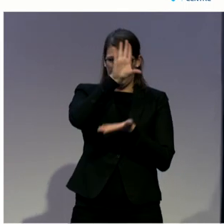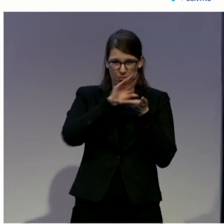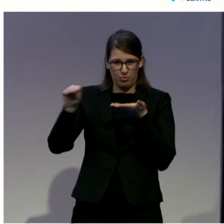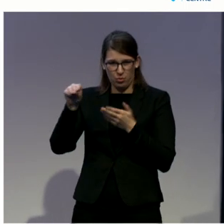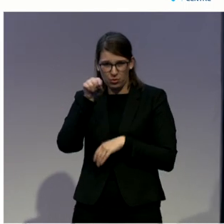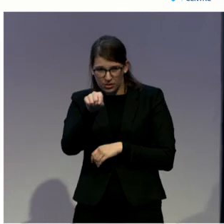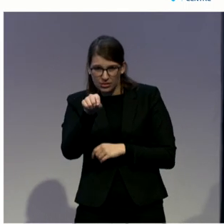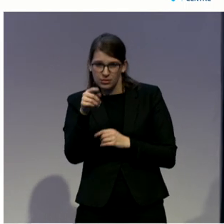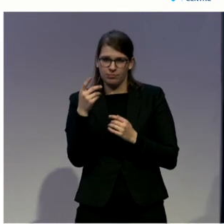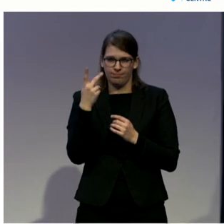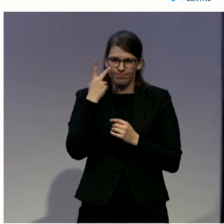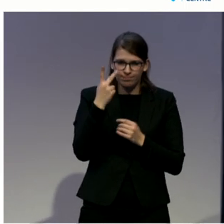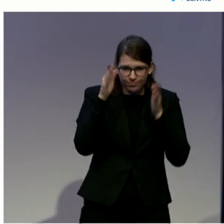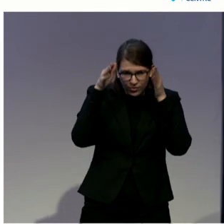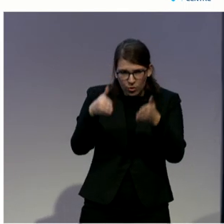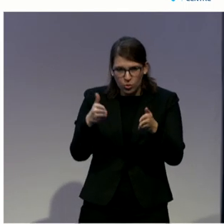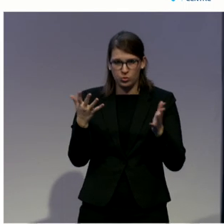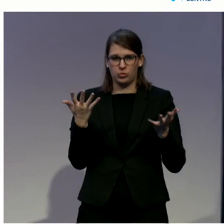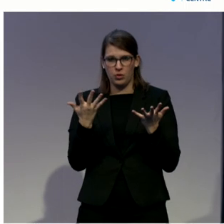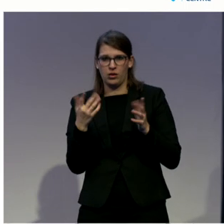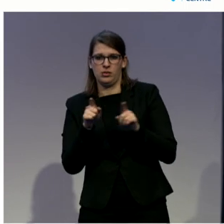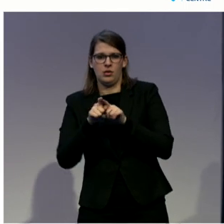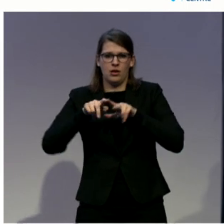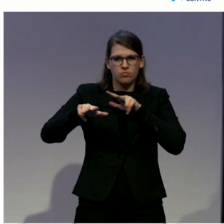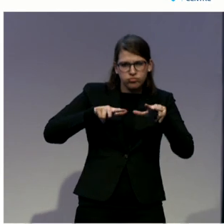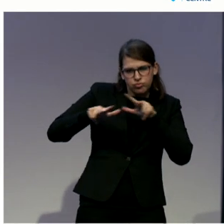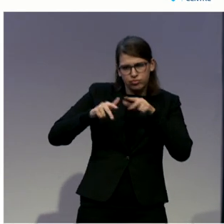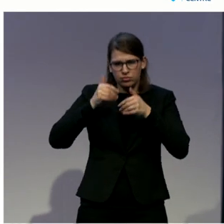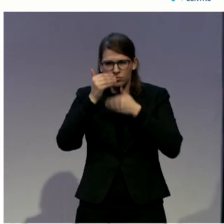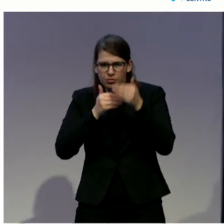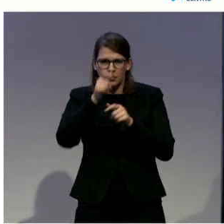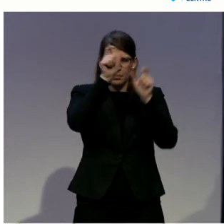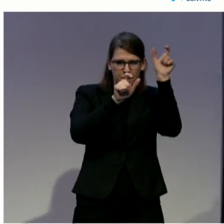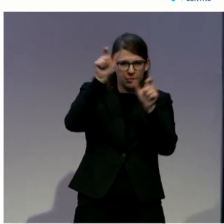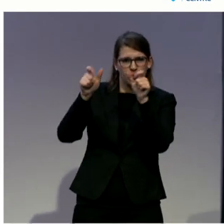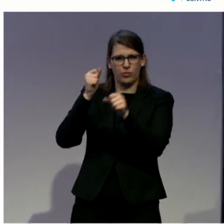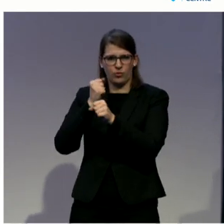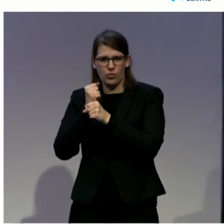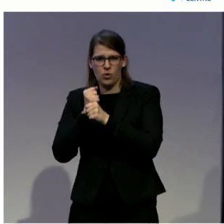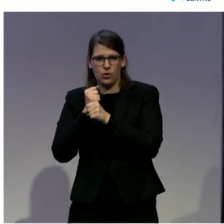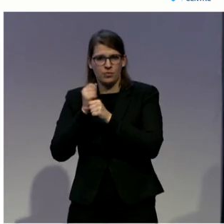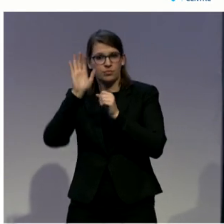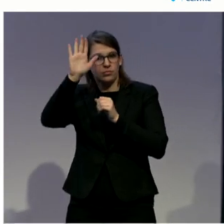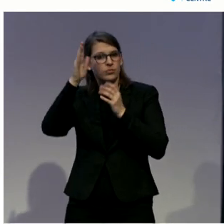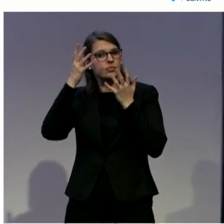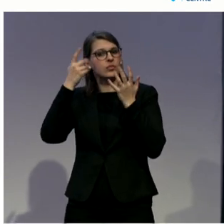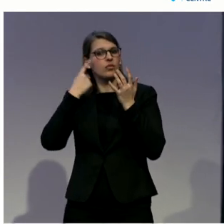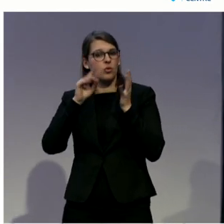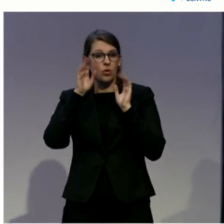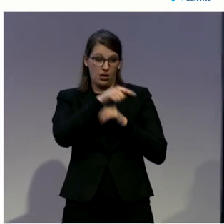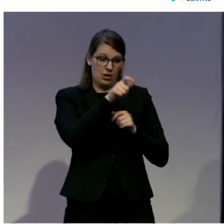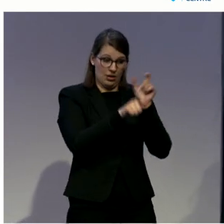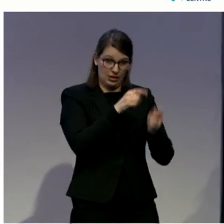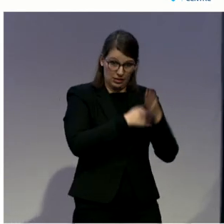and administrative proceedings are also covered in the report. There are various examples of